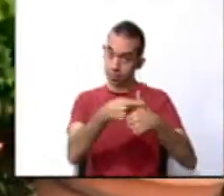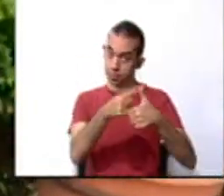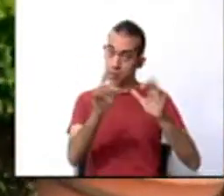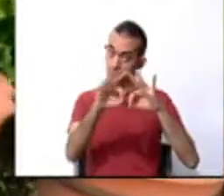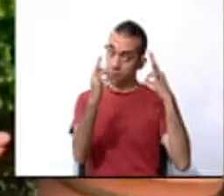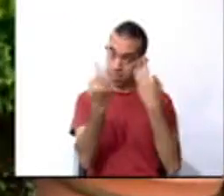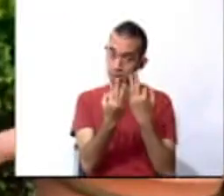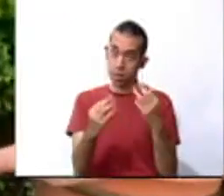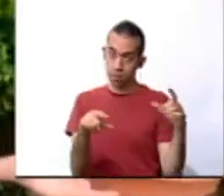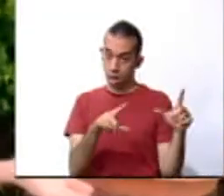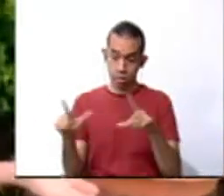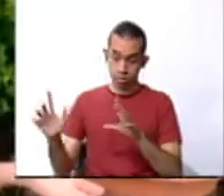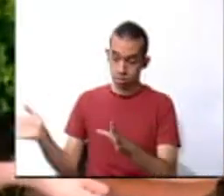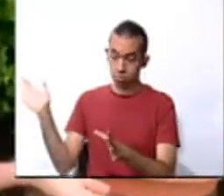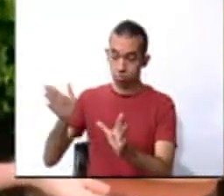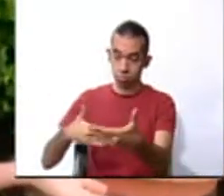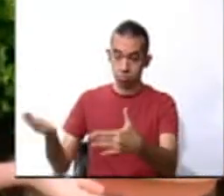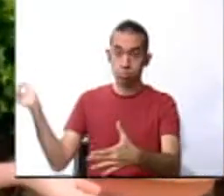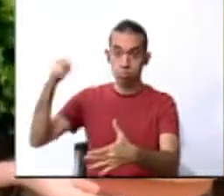have an emergency kit?